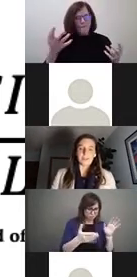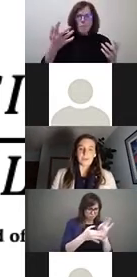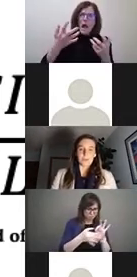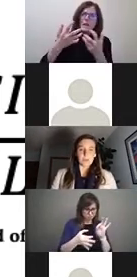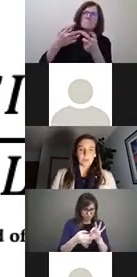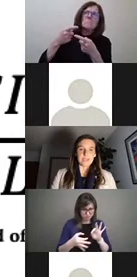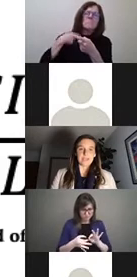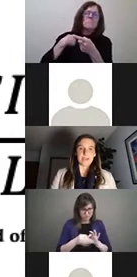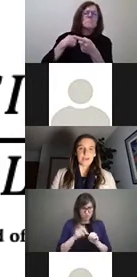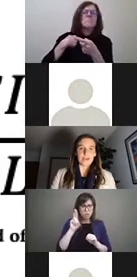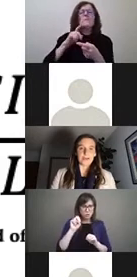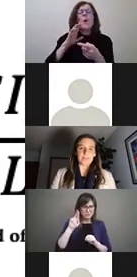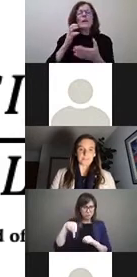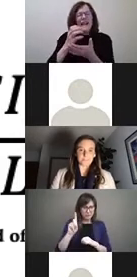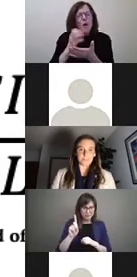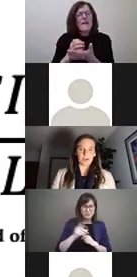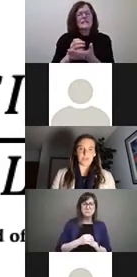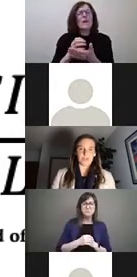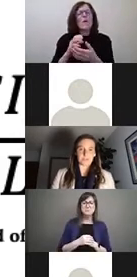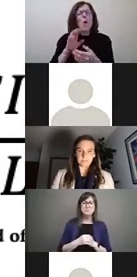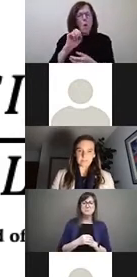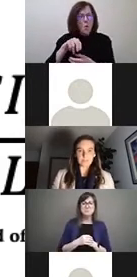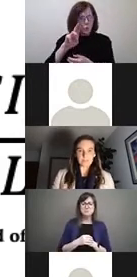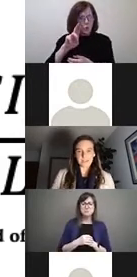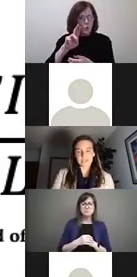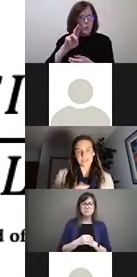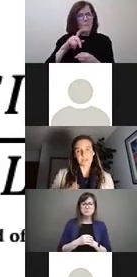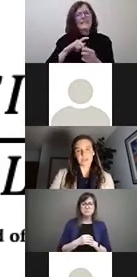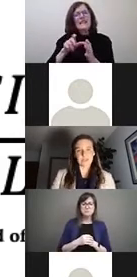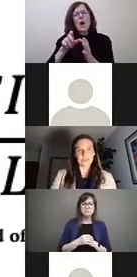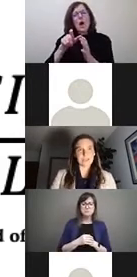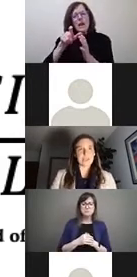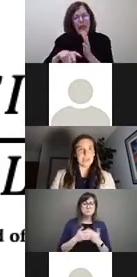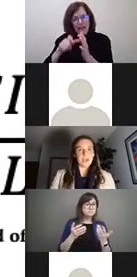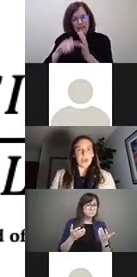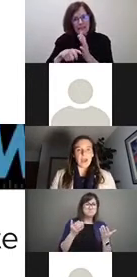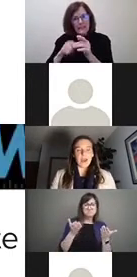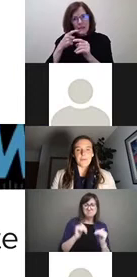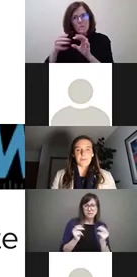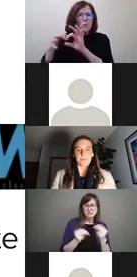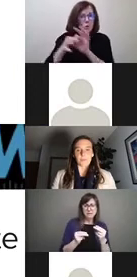UNCRPD articles. And you can go to the next slide.